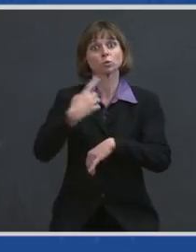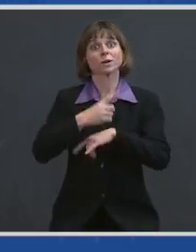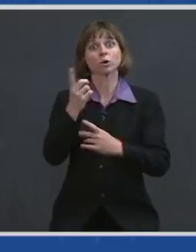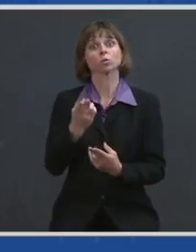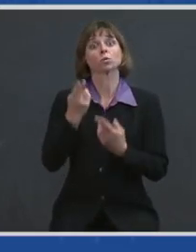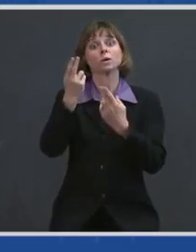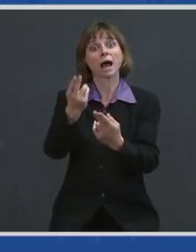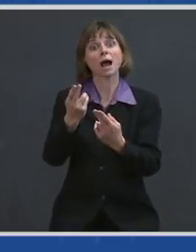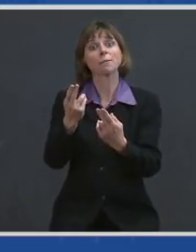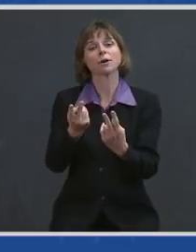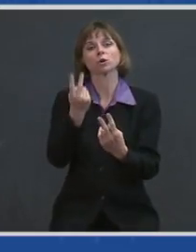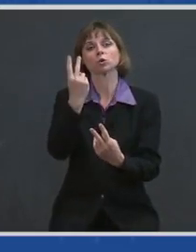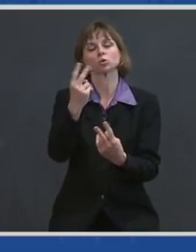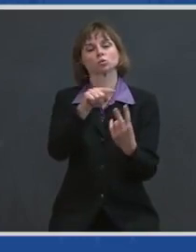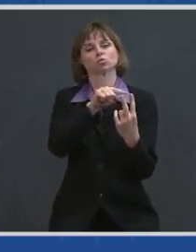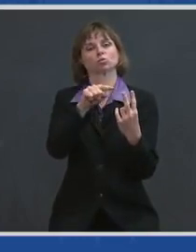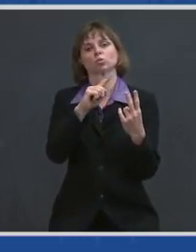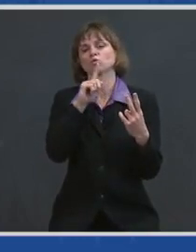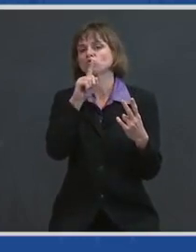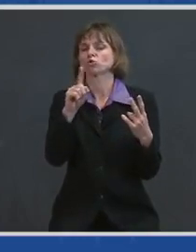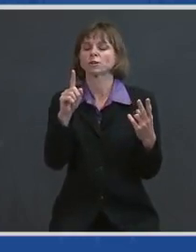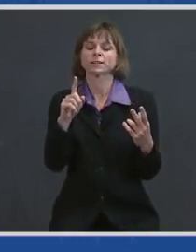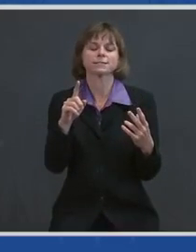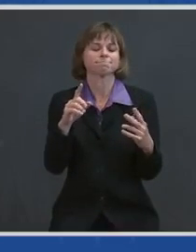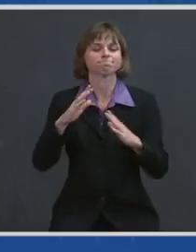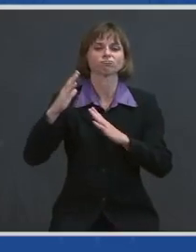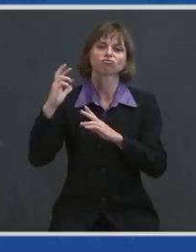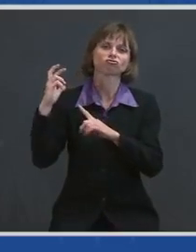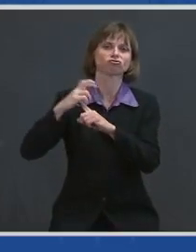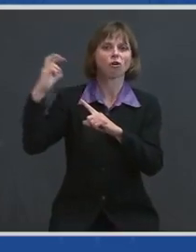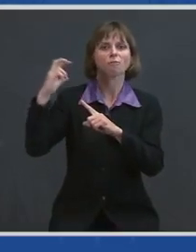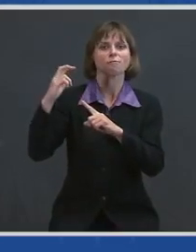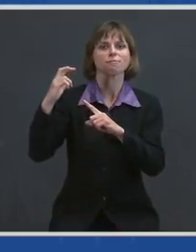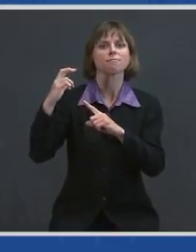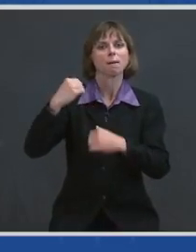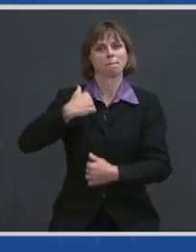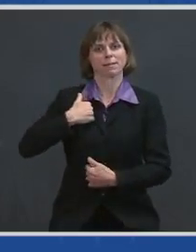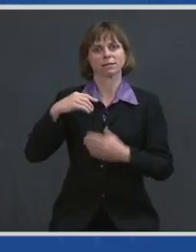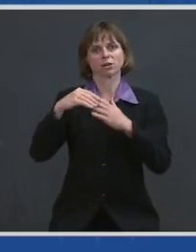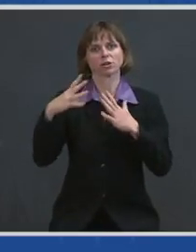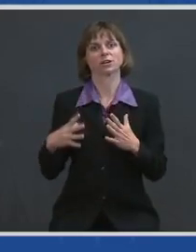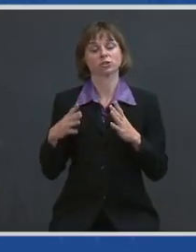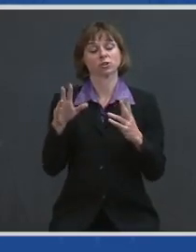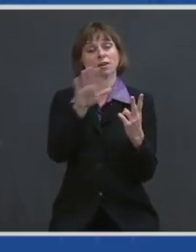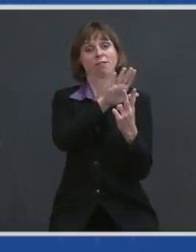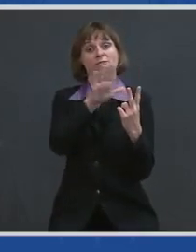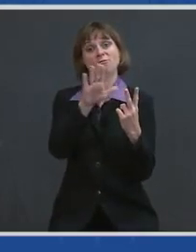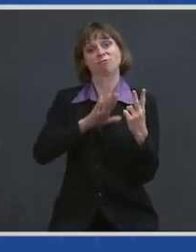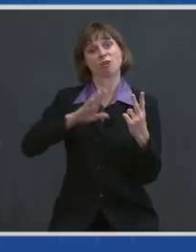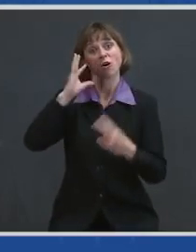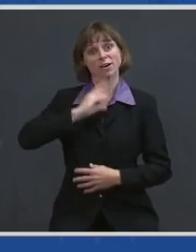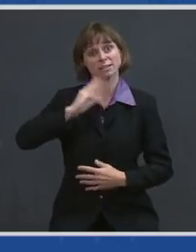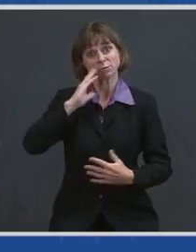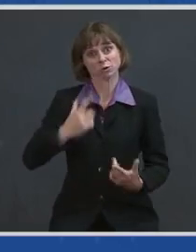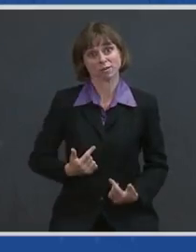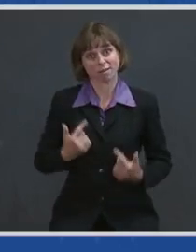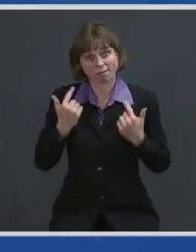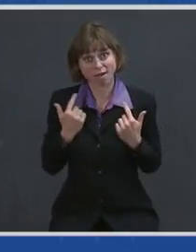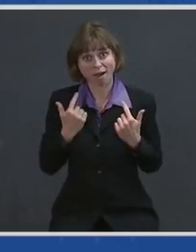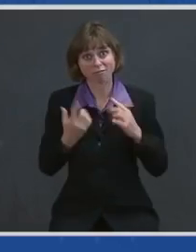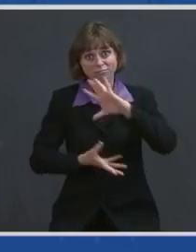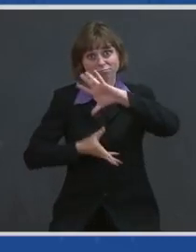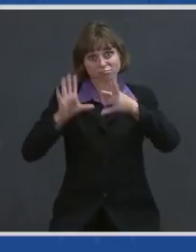extraordinary military leaders whose lived experience encompasses nearly 70 years of uniform